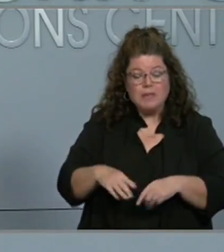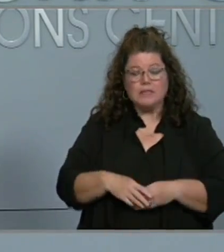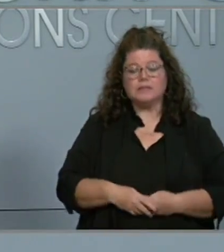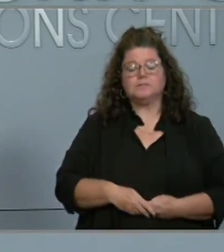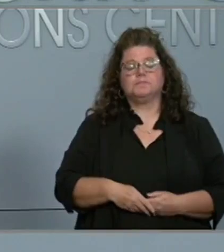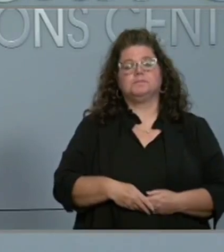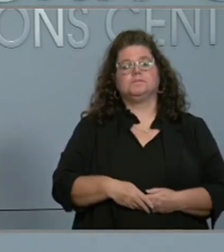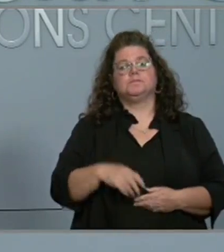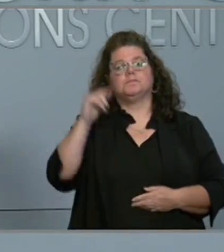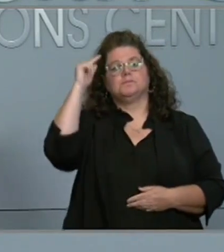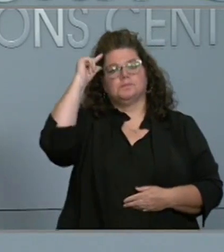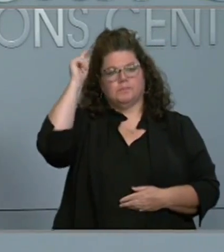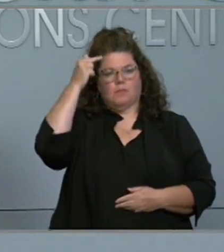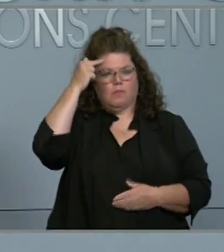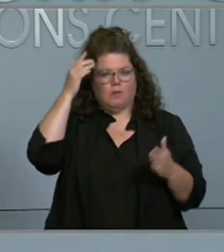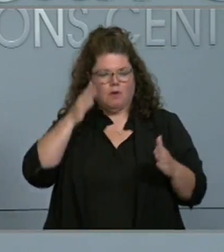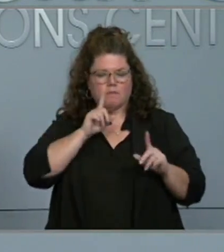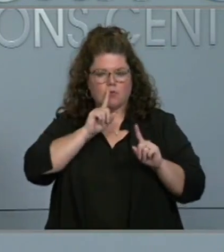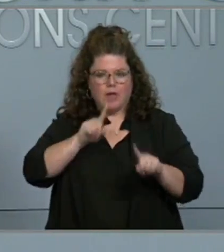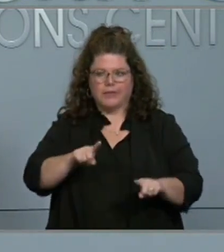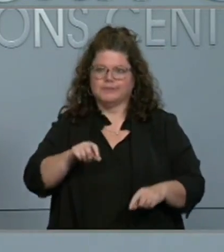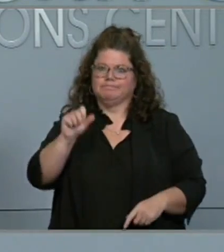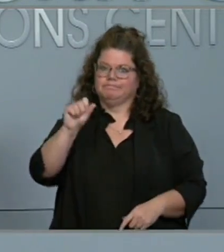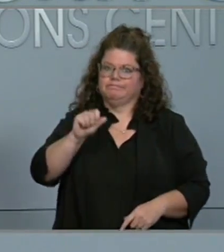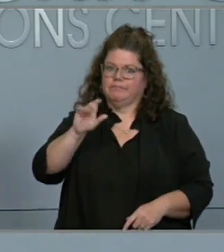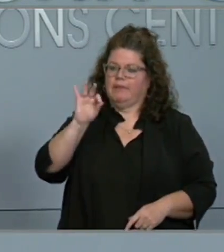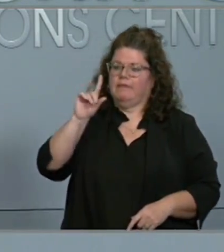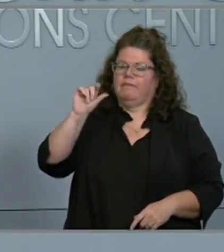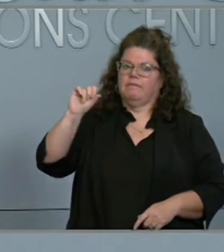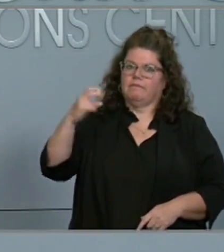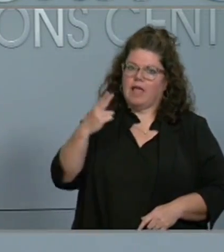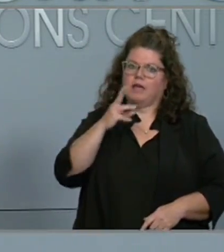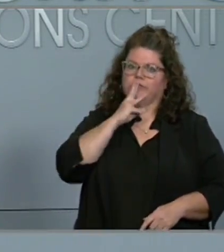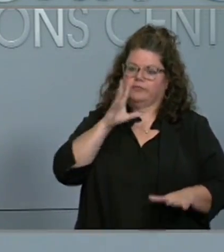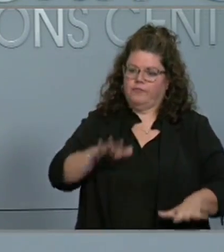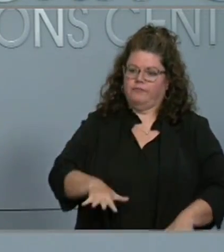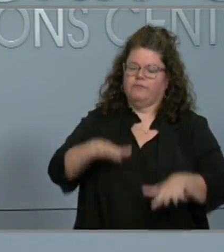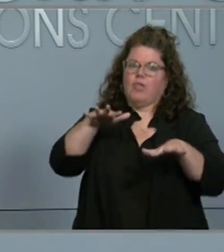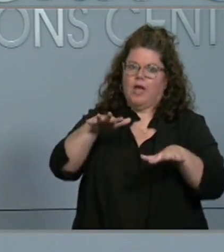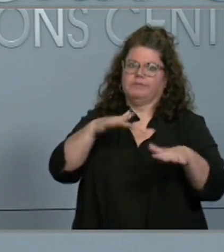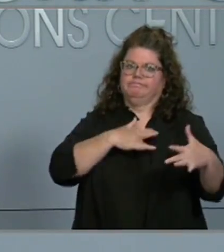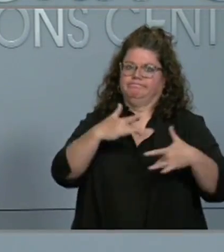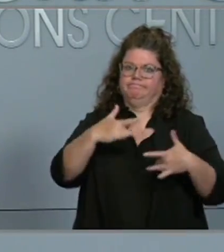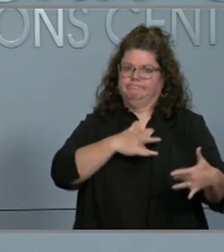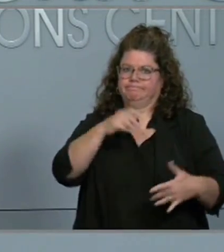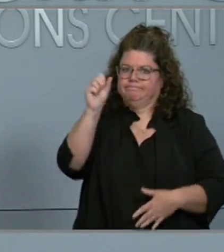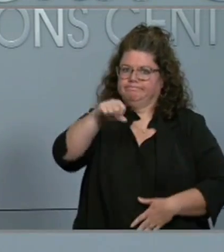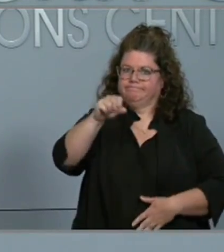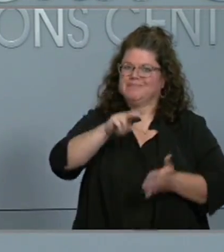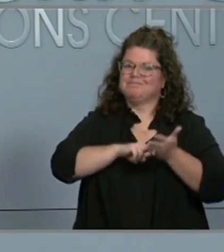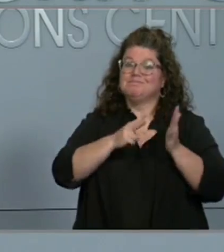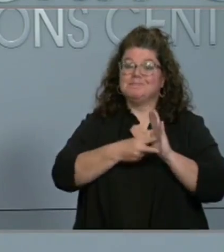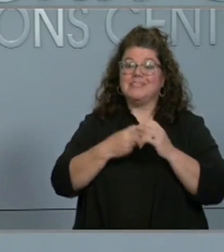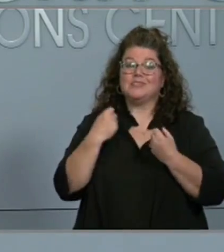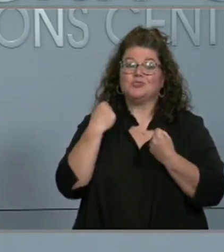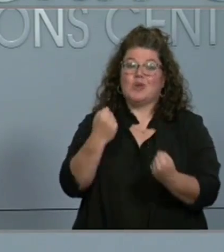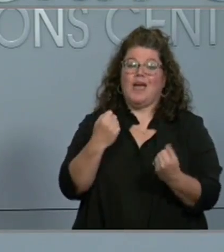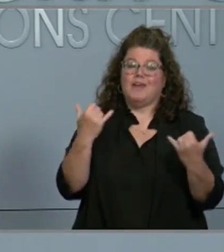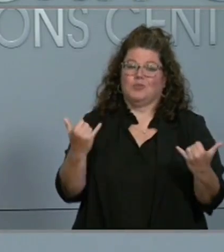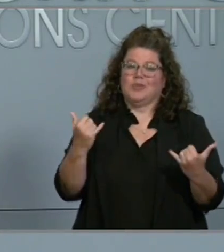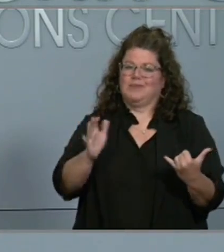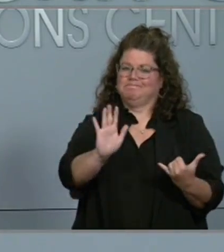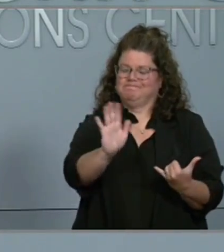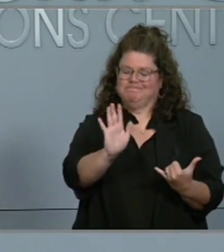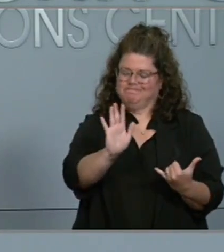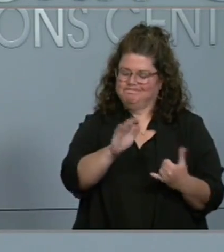are a concern, and that's why we want people to go ahead and stay off the roads, to also listen to